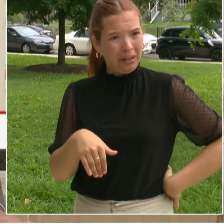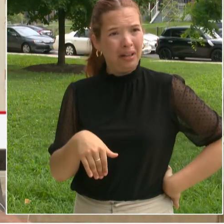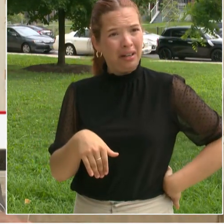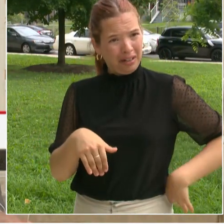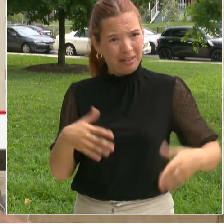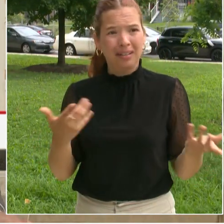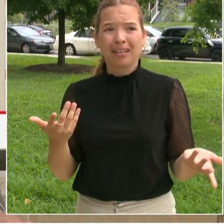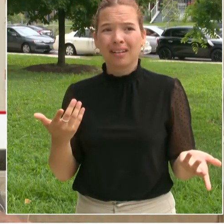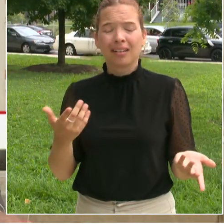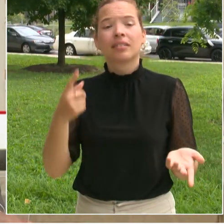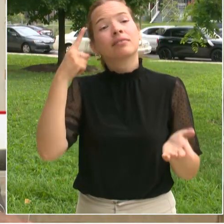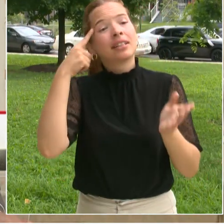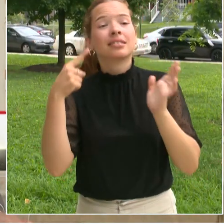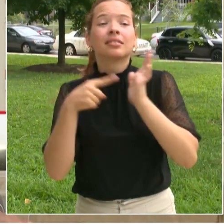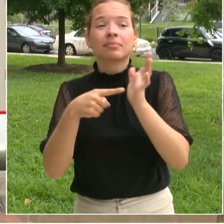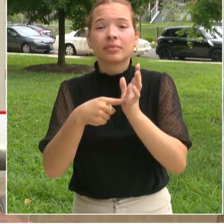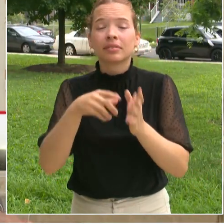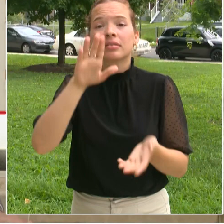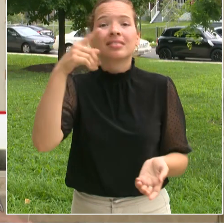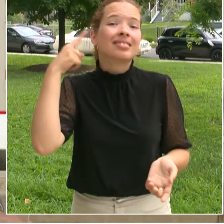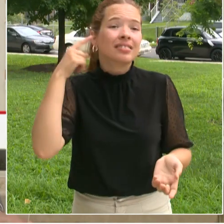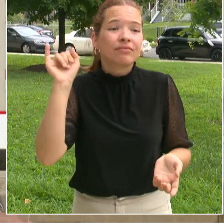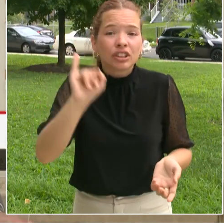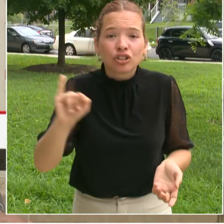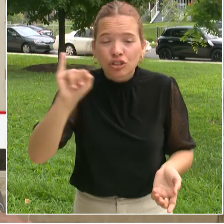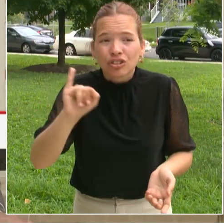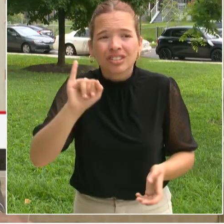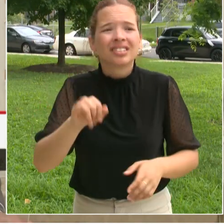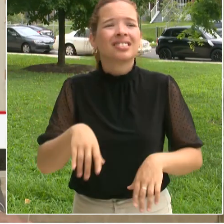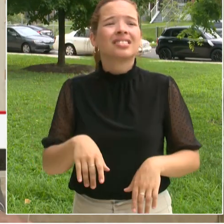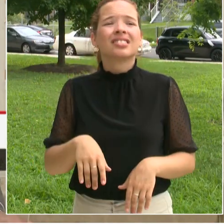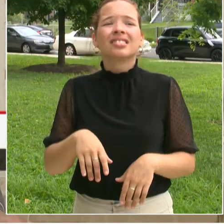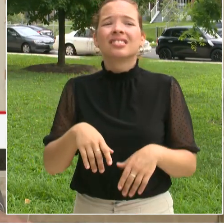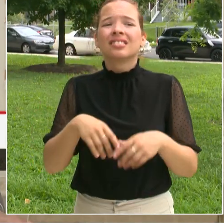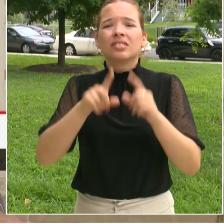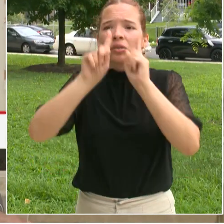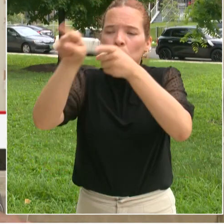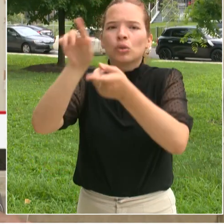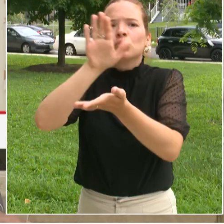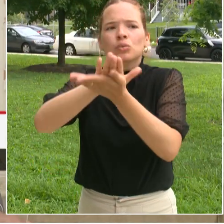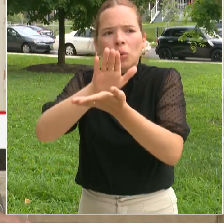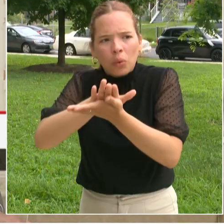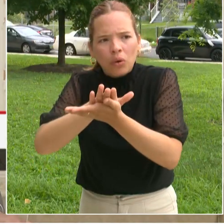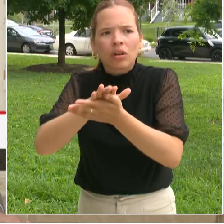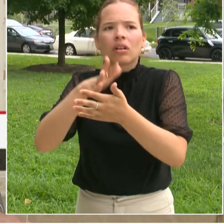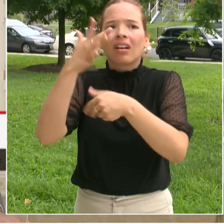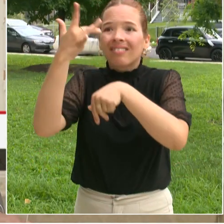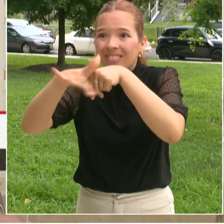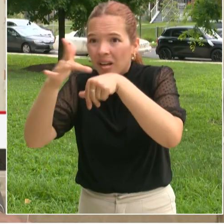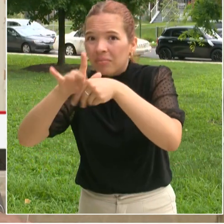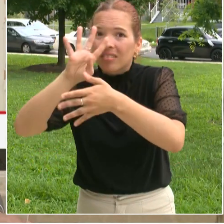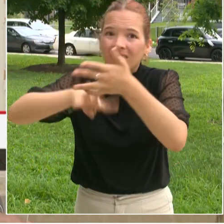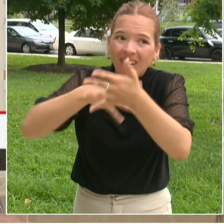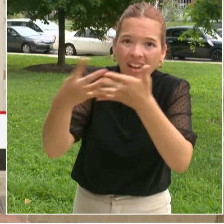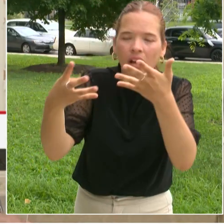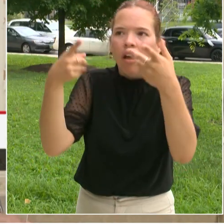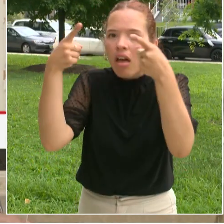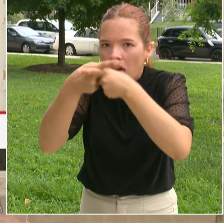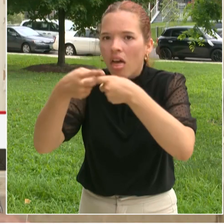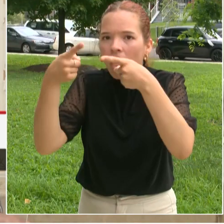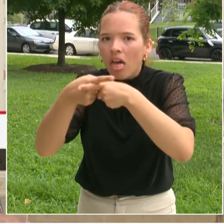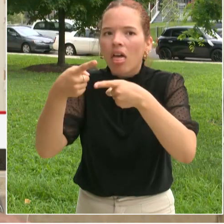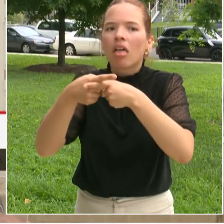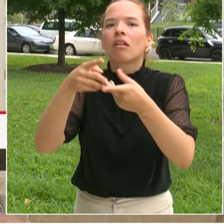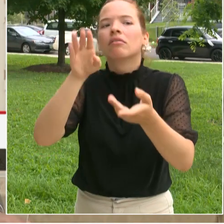parents had to schedule something during the day or in the evening. And what I saw is a student getting a check right there in the health suite.